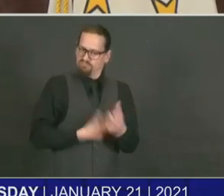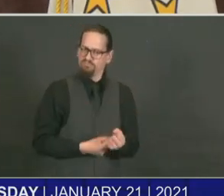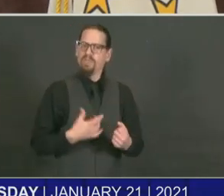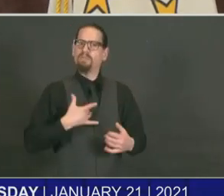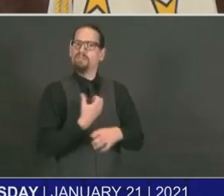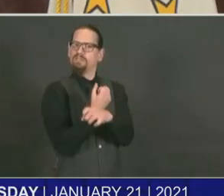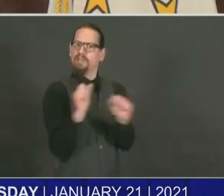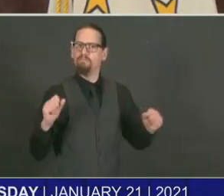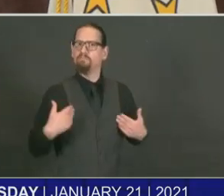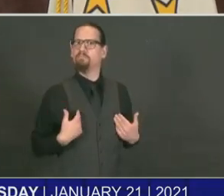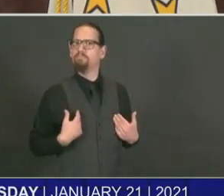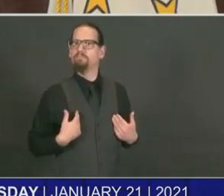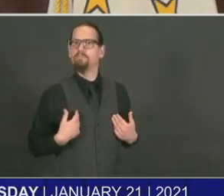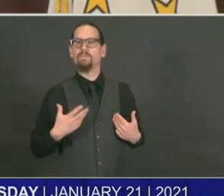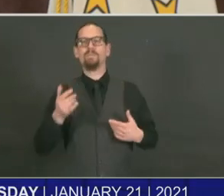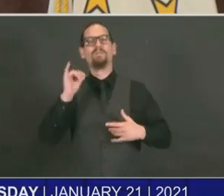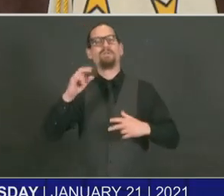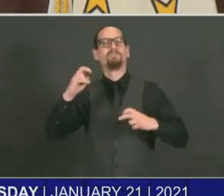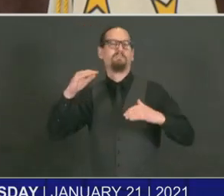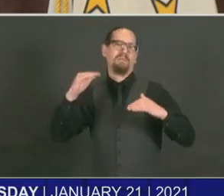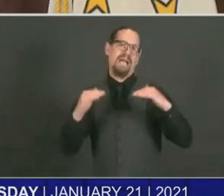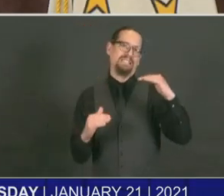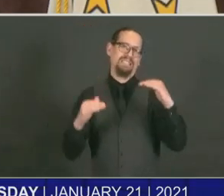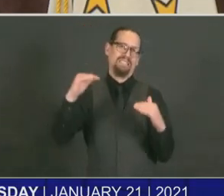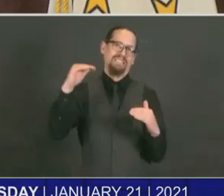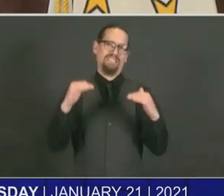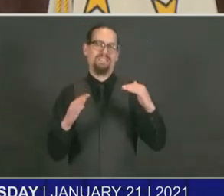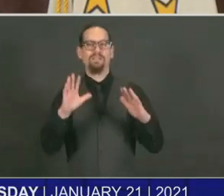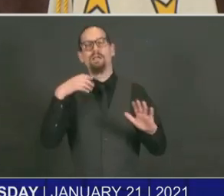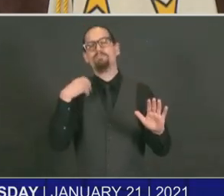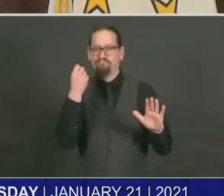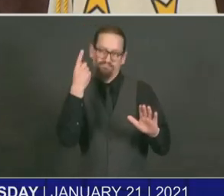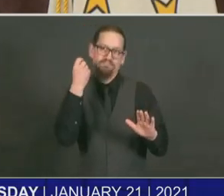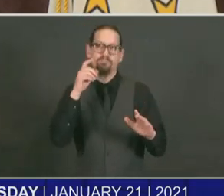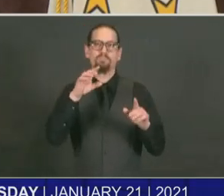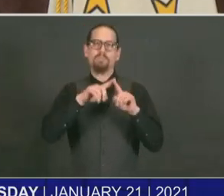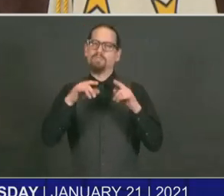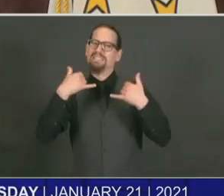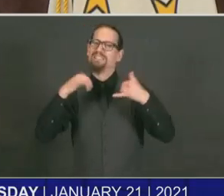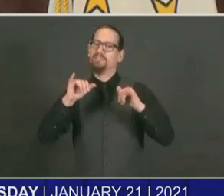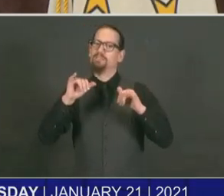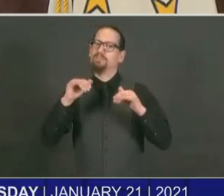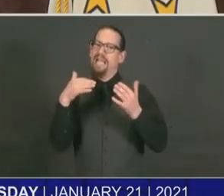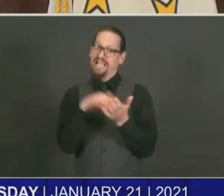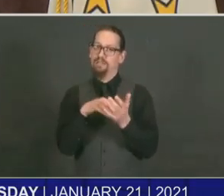So it's a balance, but of course we need to prioritize the groups that we've talked about. Mr. Smiley?